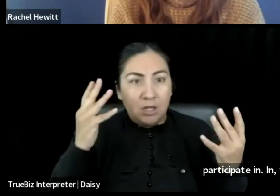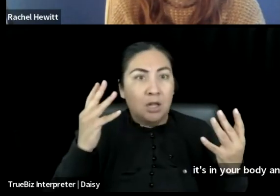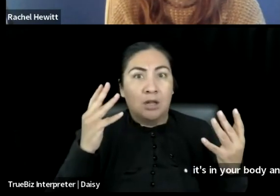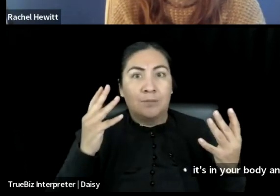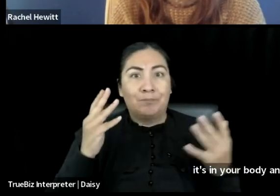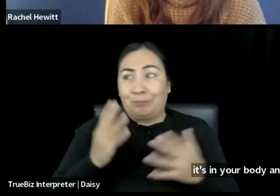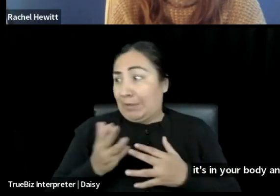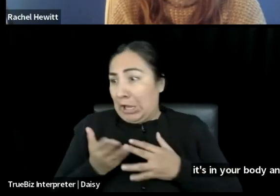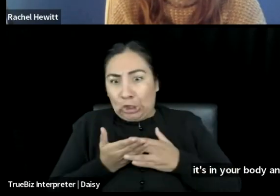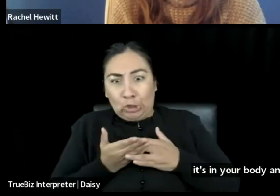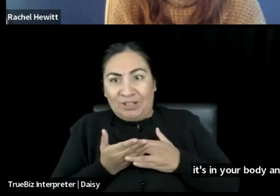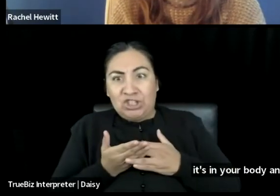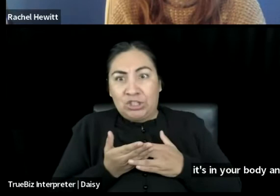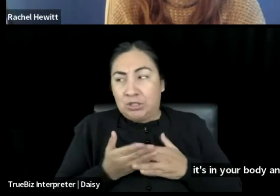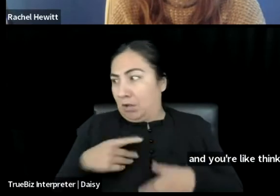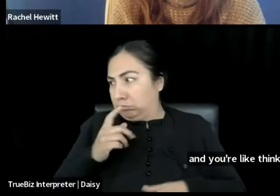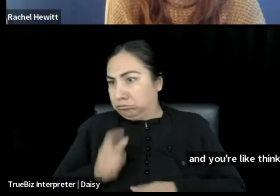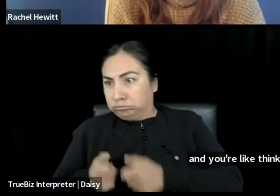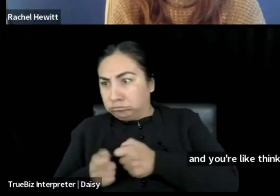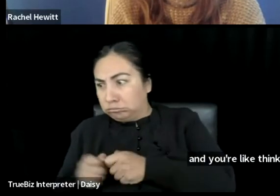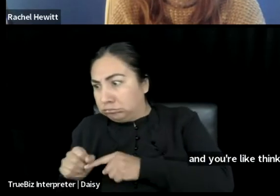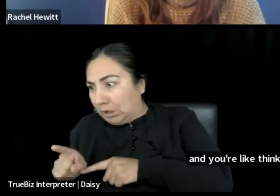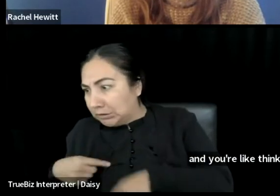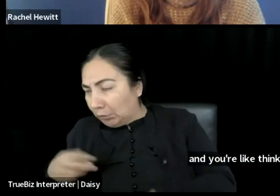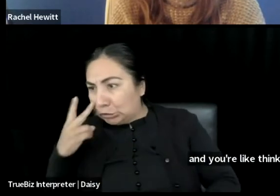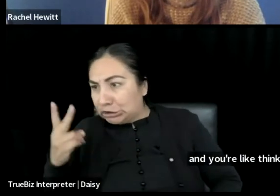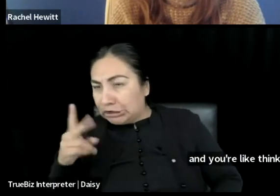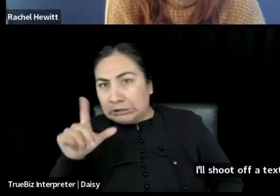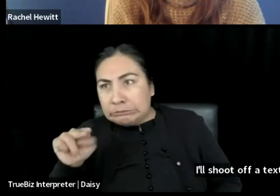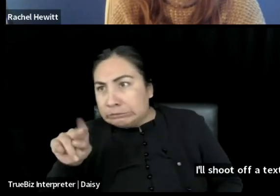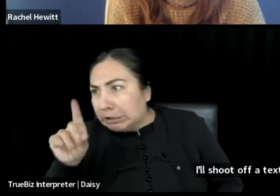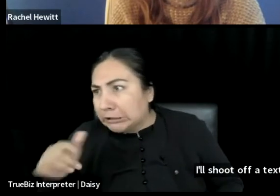at intermission, I'll, I'll shoot off a text. I'll call in to see what's going on.